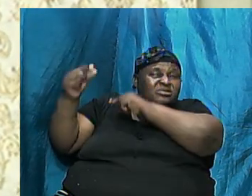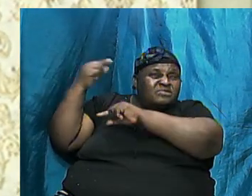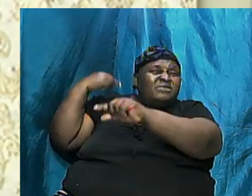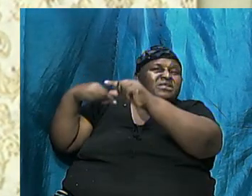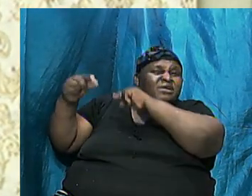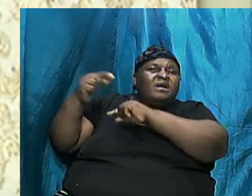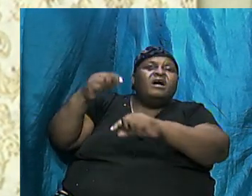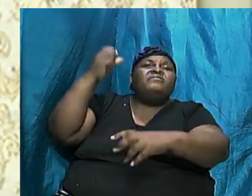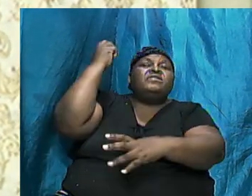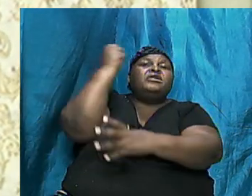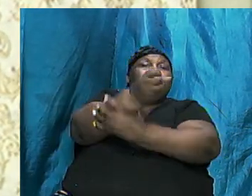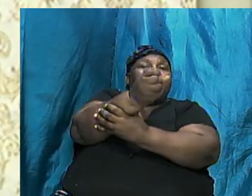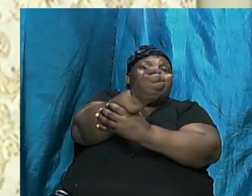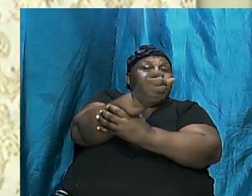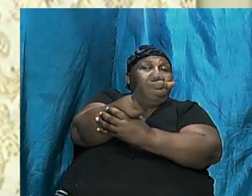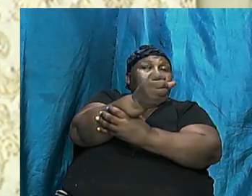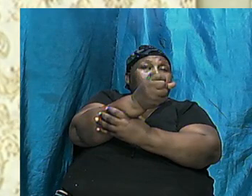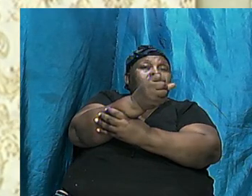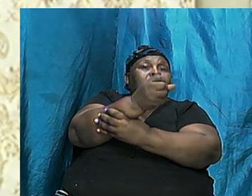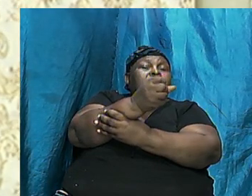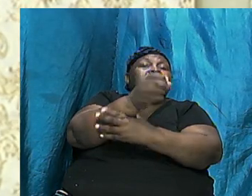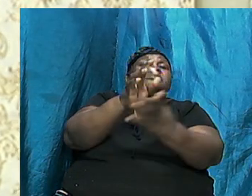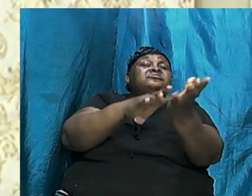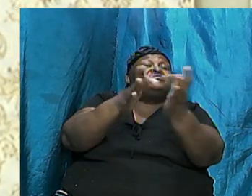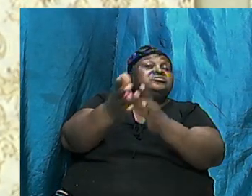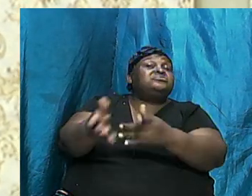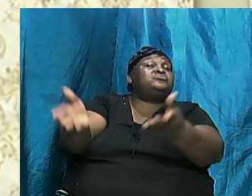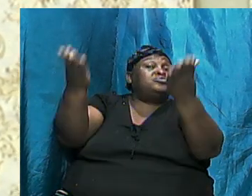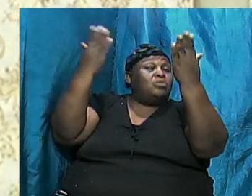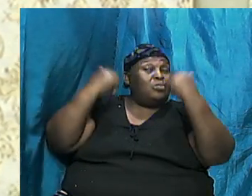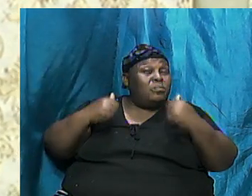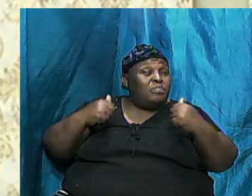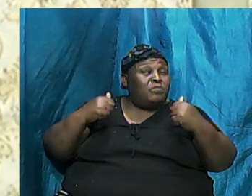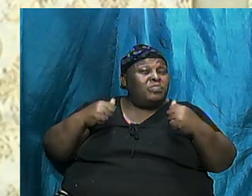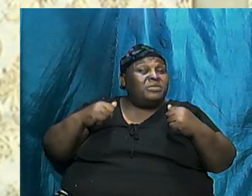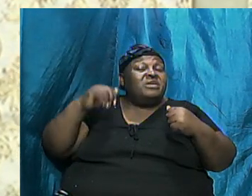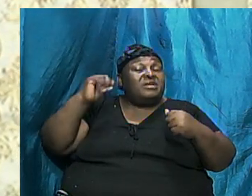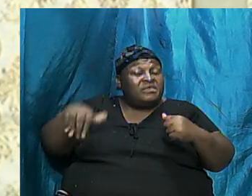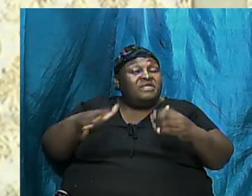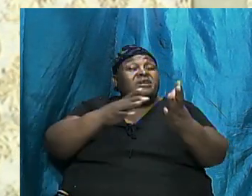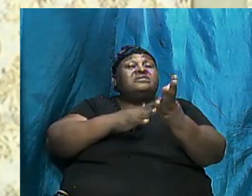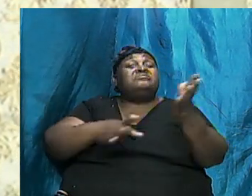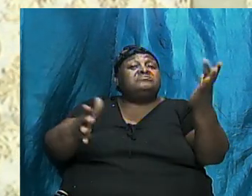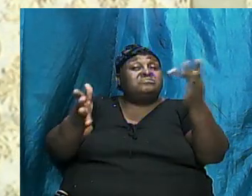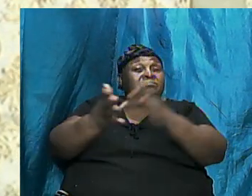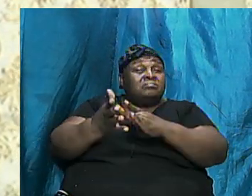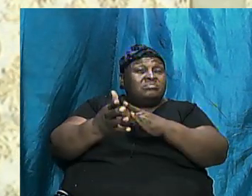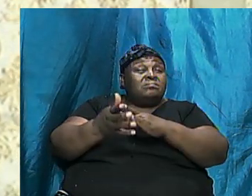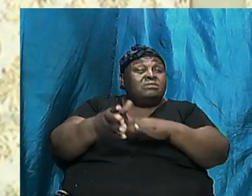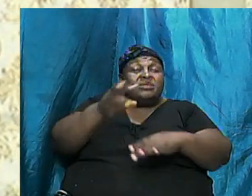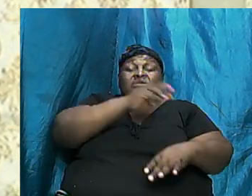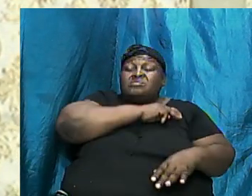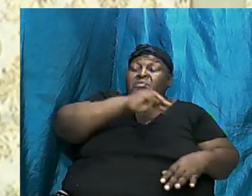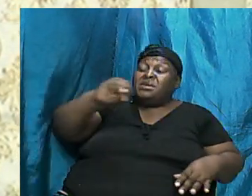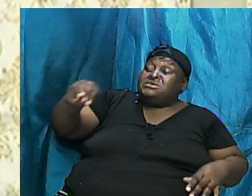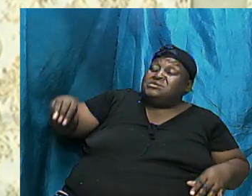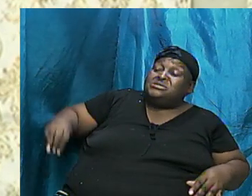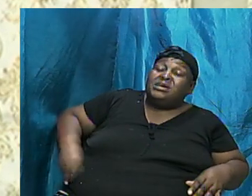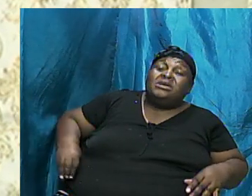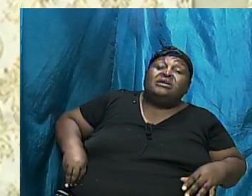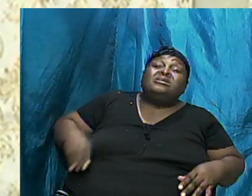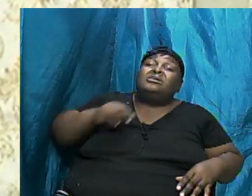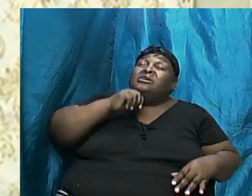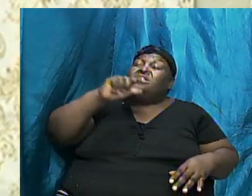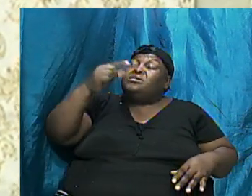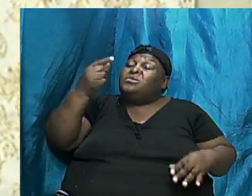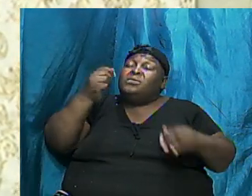Abraham Messiah would come And that Messiah Would not only bless Israel